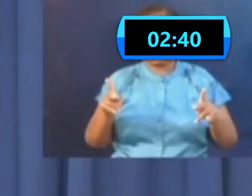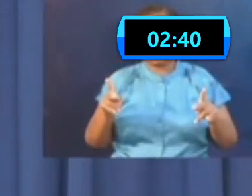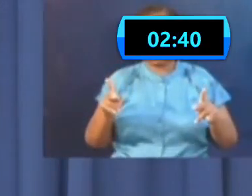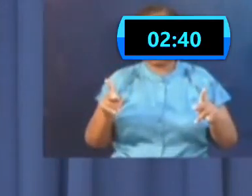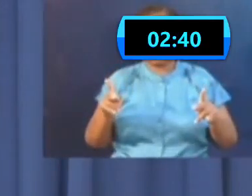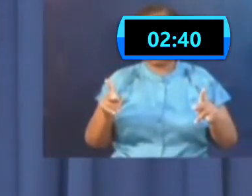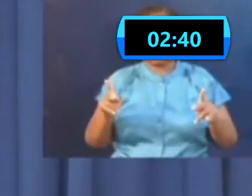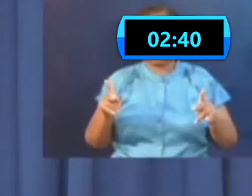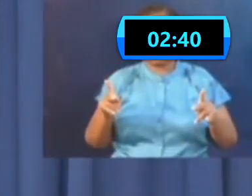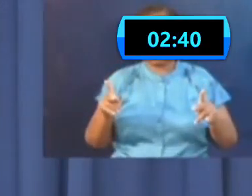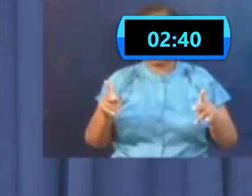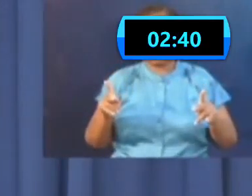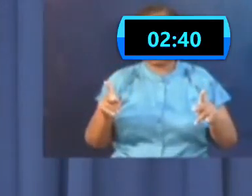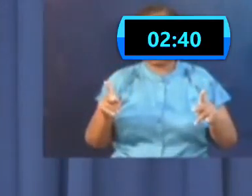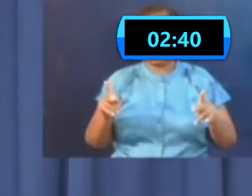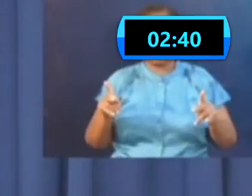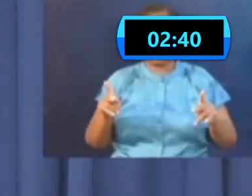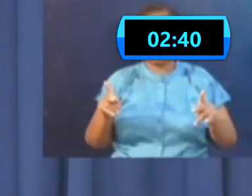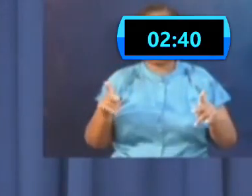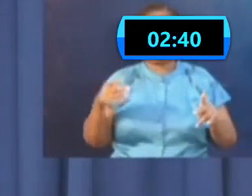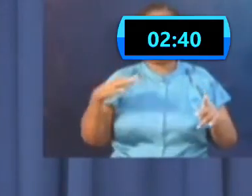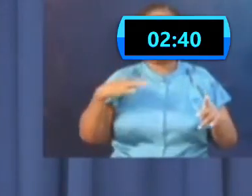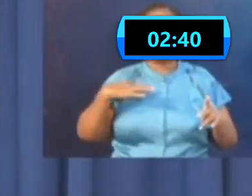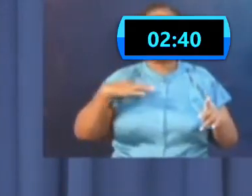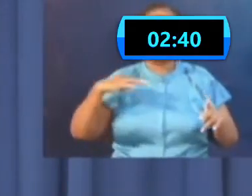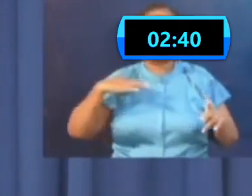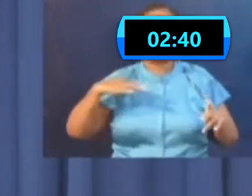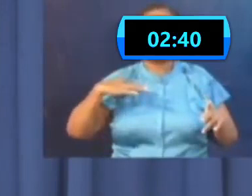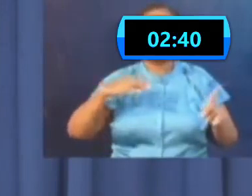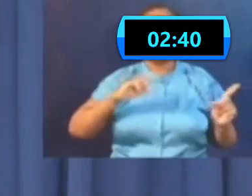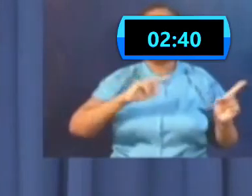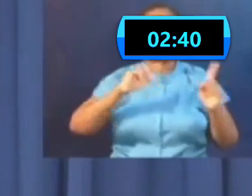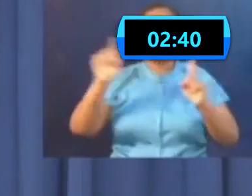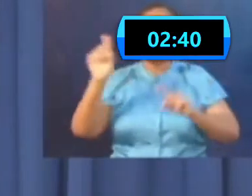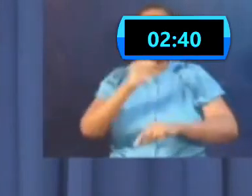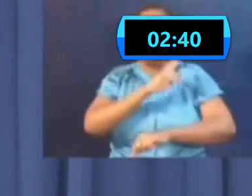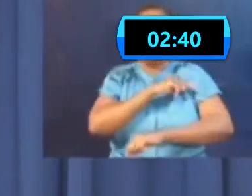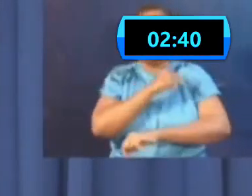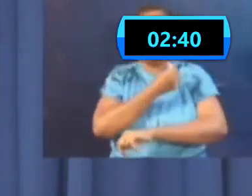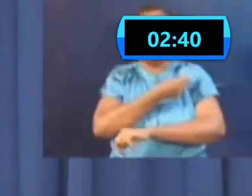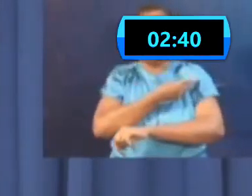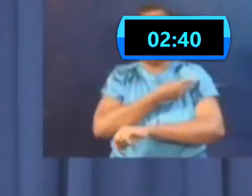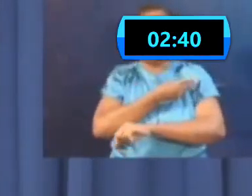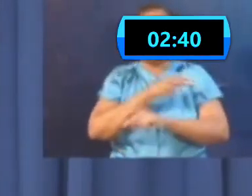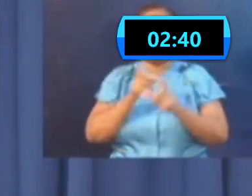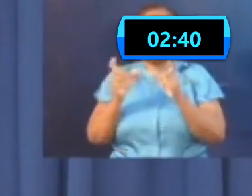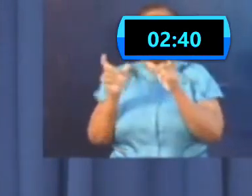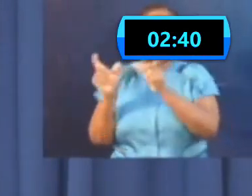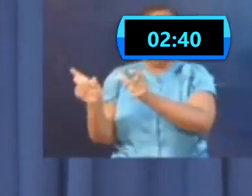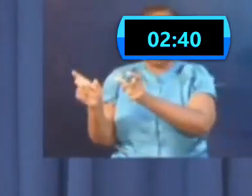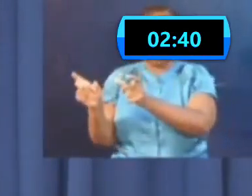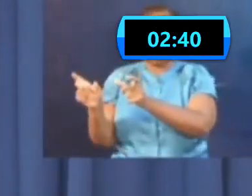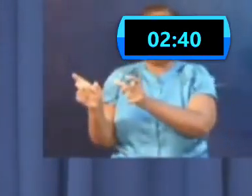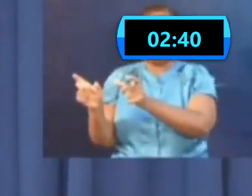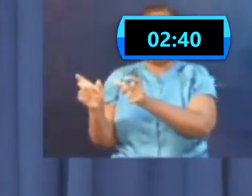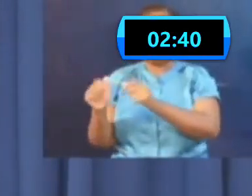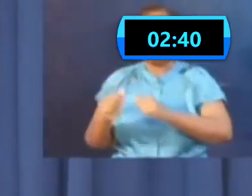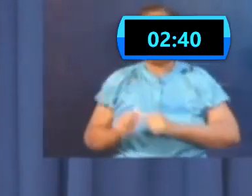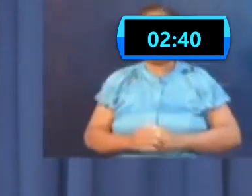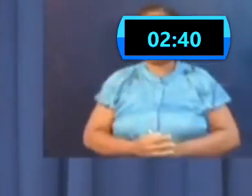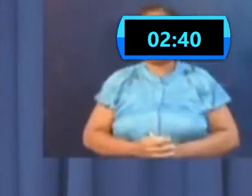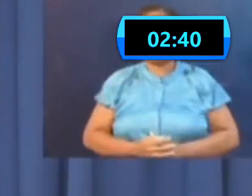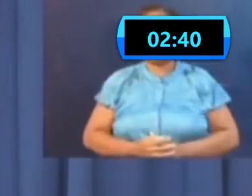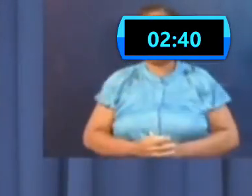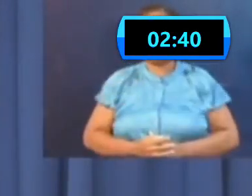voluntarily come in to state-supervised state quarantine. And I think that's a very positive development. So